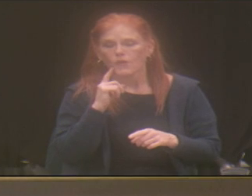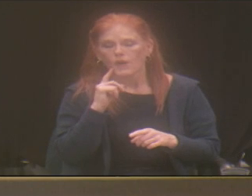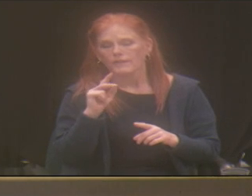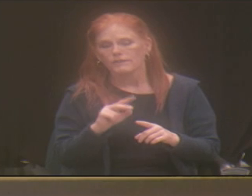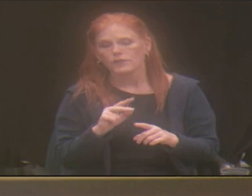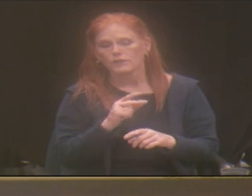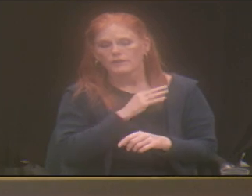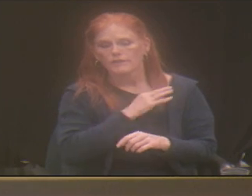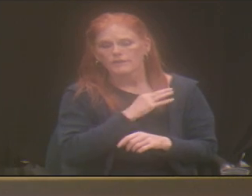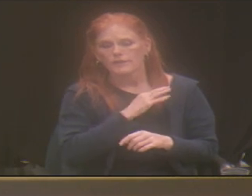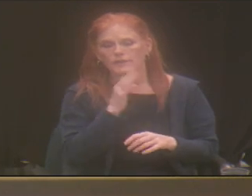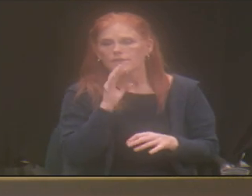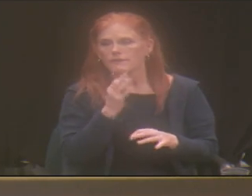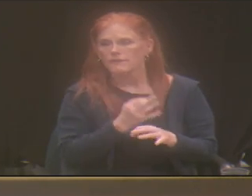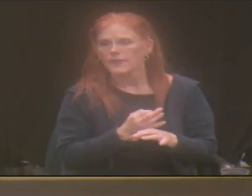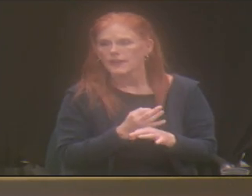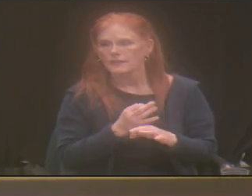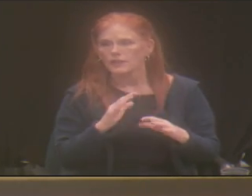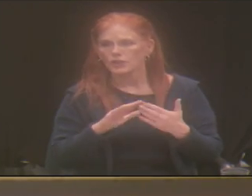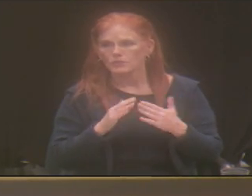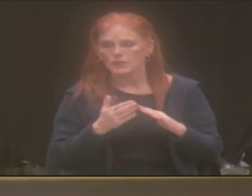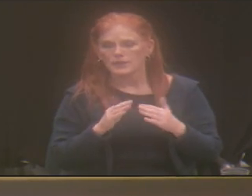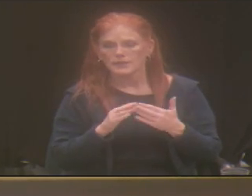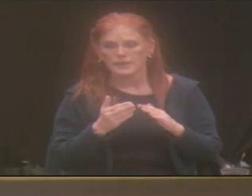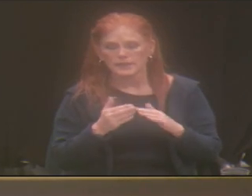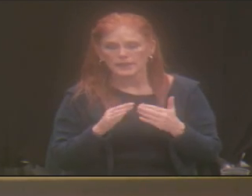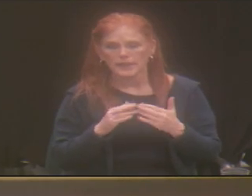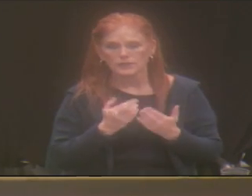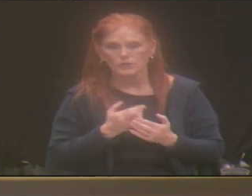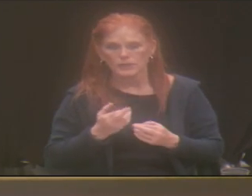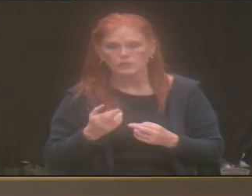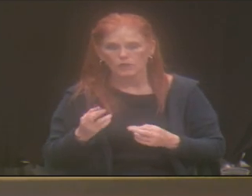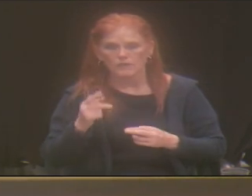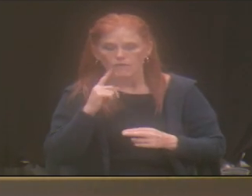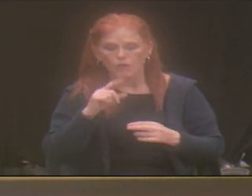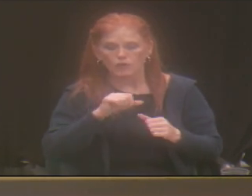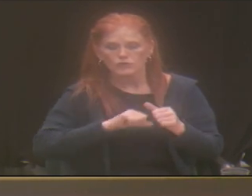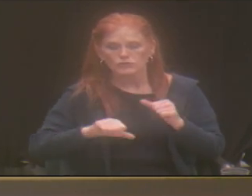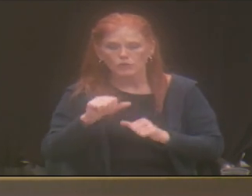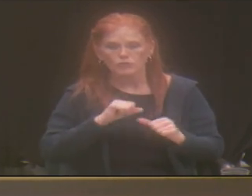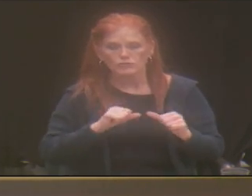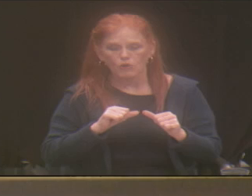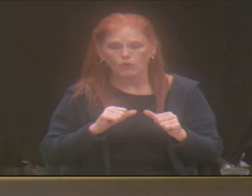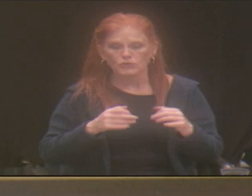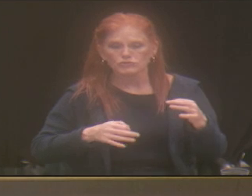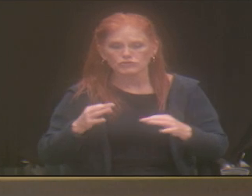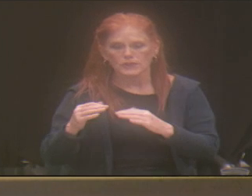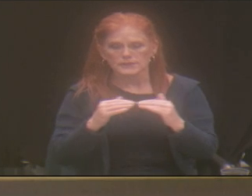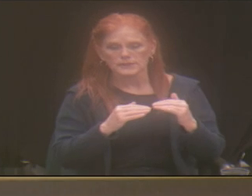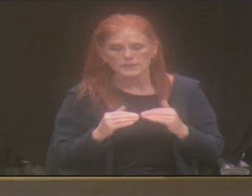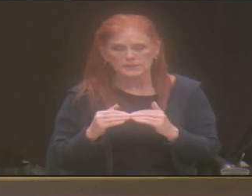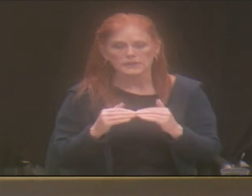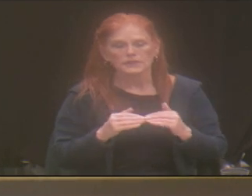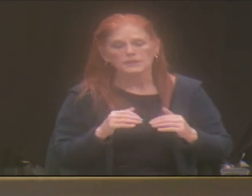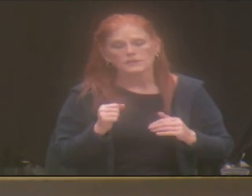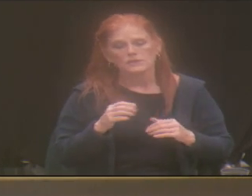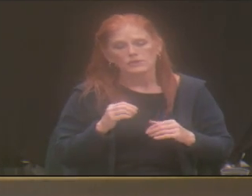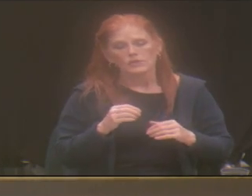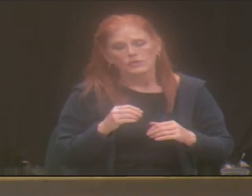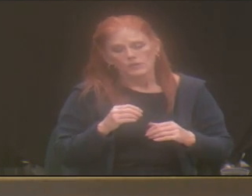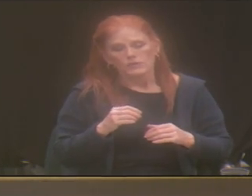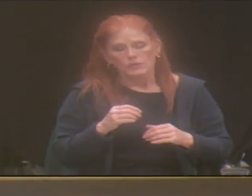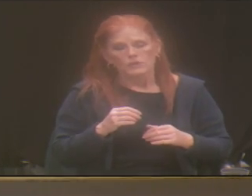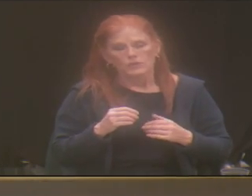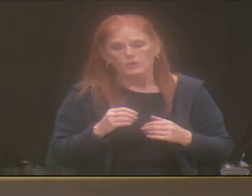resource because of the social justice component within many faith communities in our area. So I think